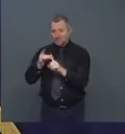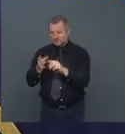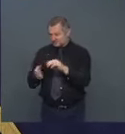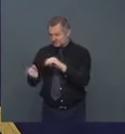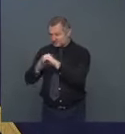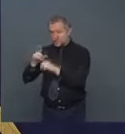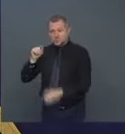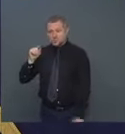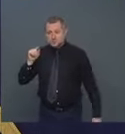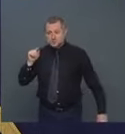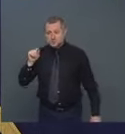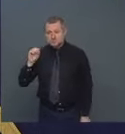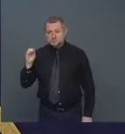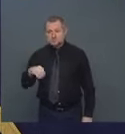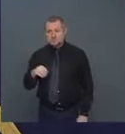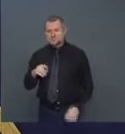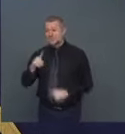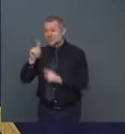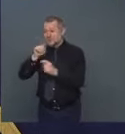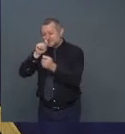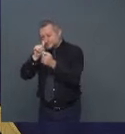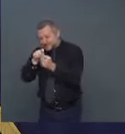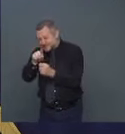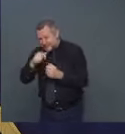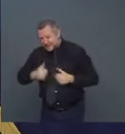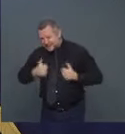codes, that means people are going to die.